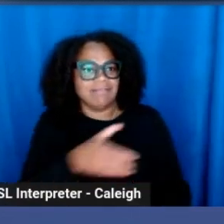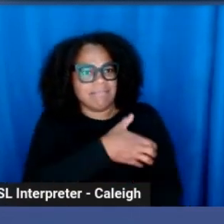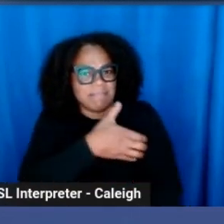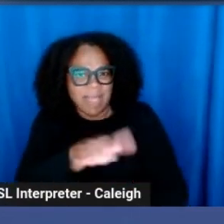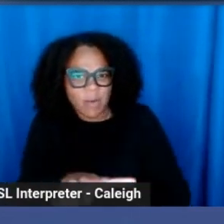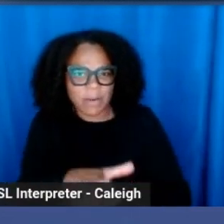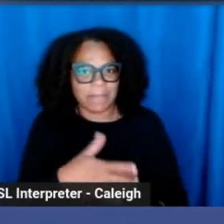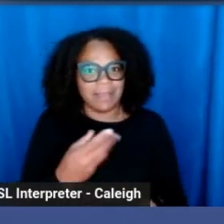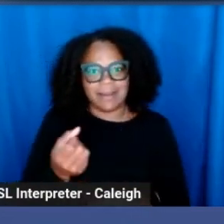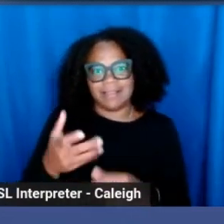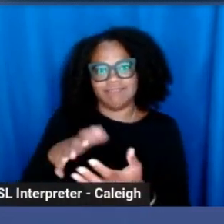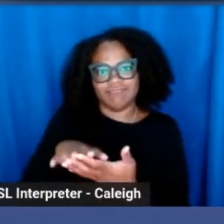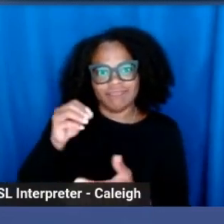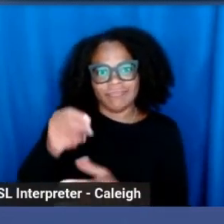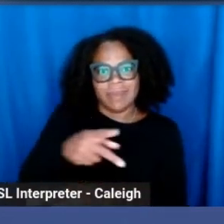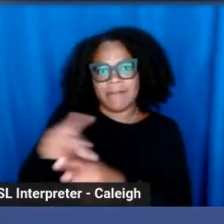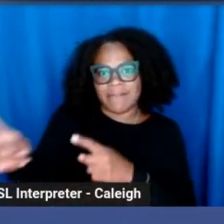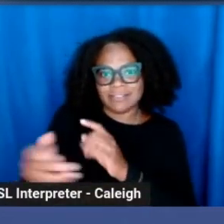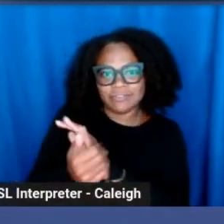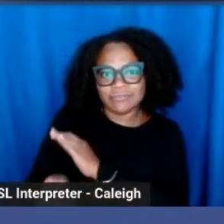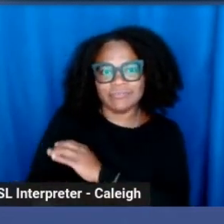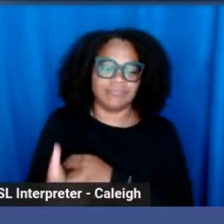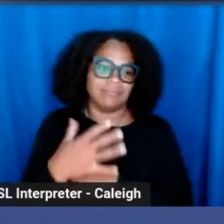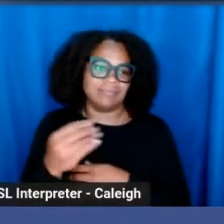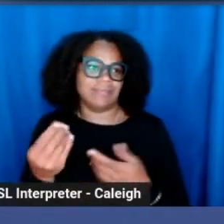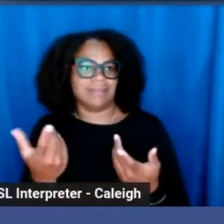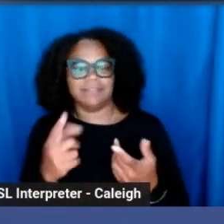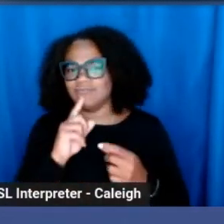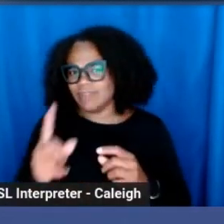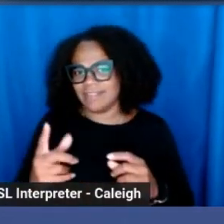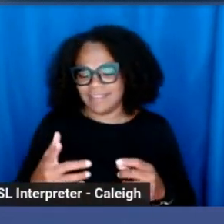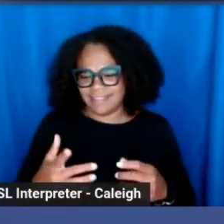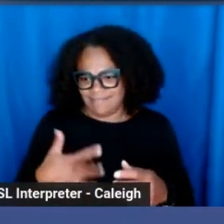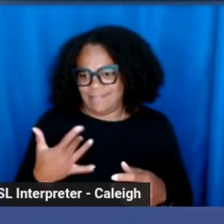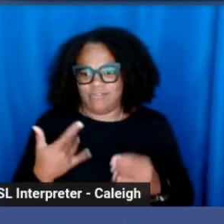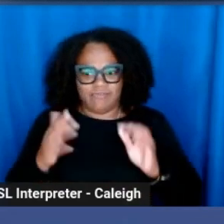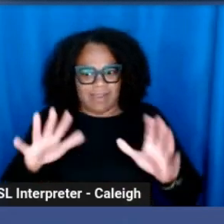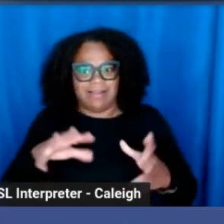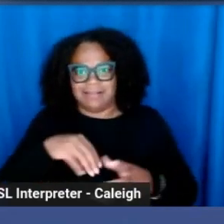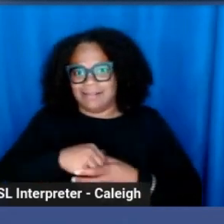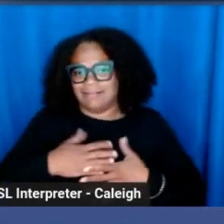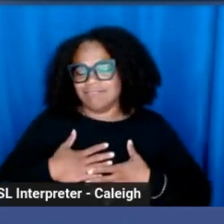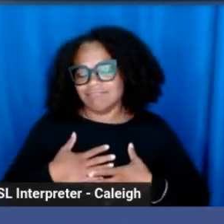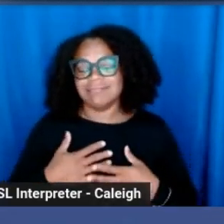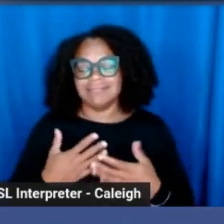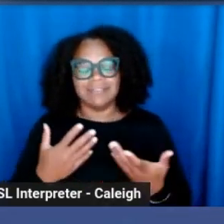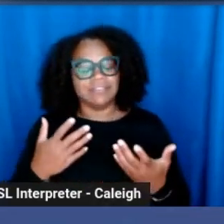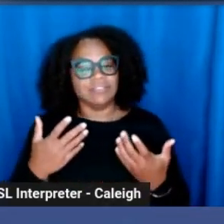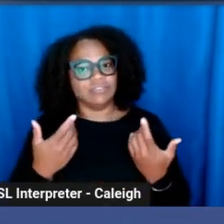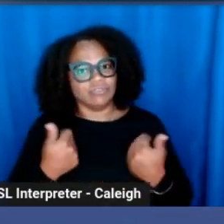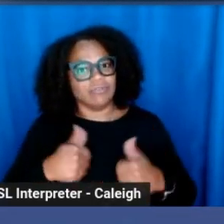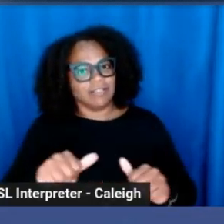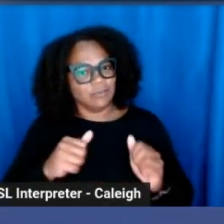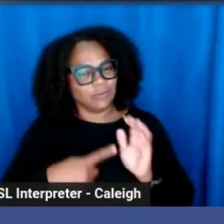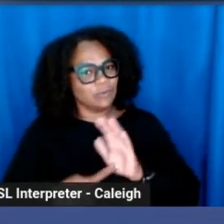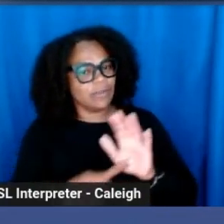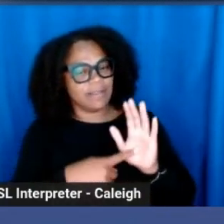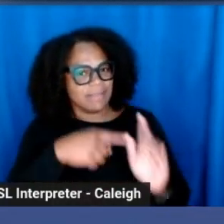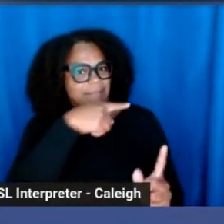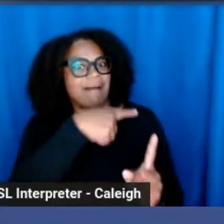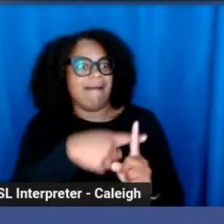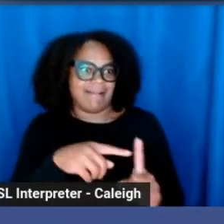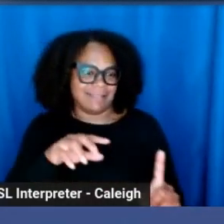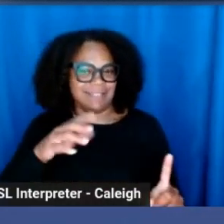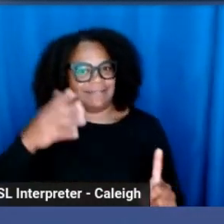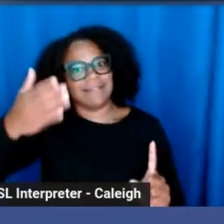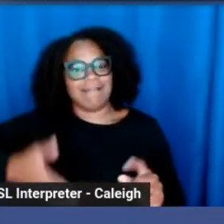professionalism and how great it makes you feel. Put it into a positive light. That's the easiest way